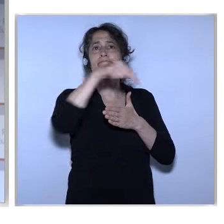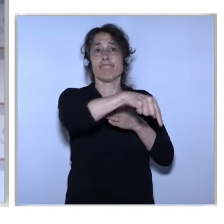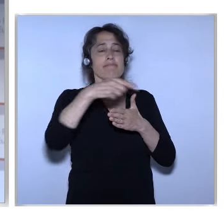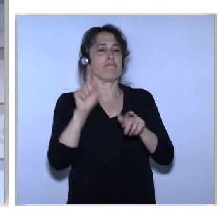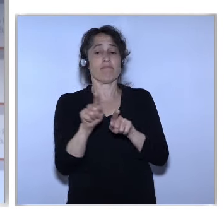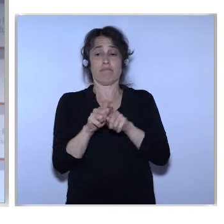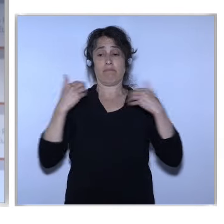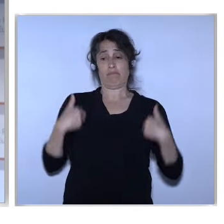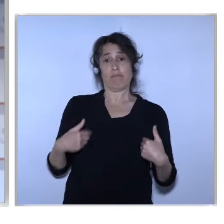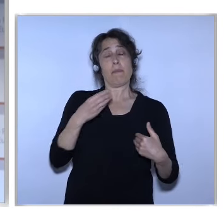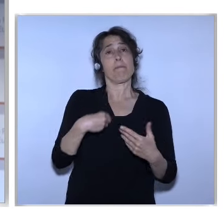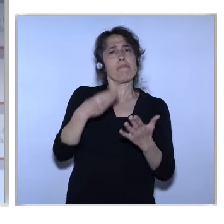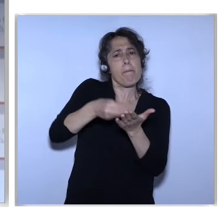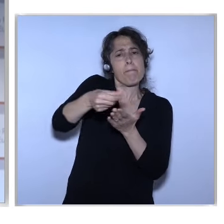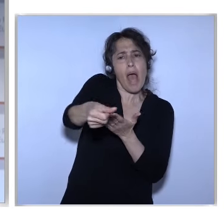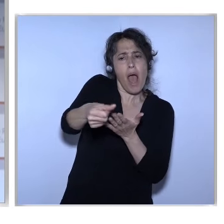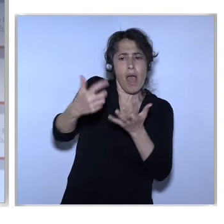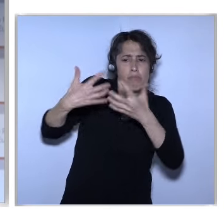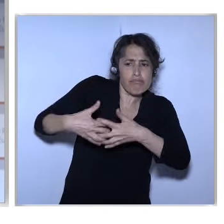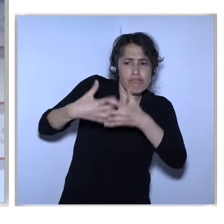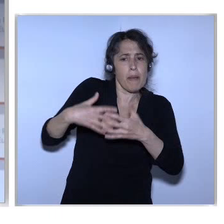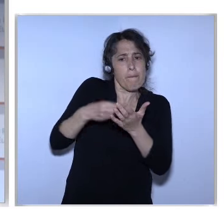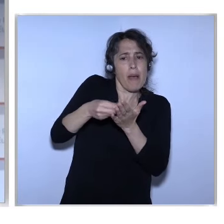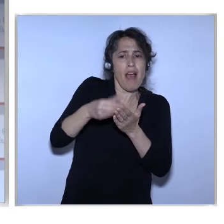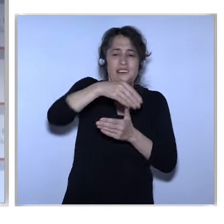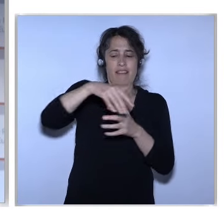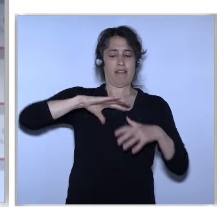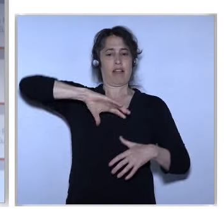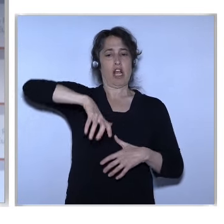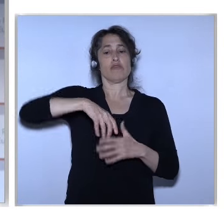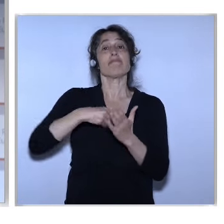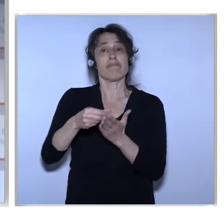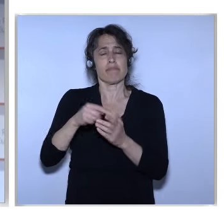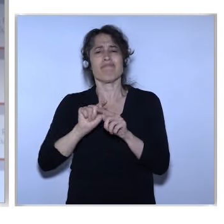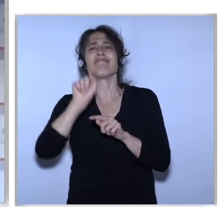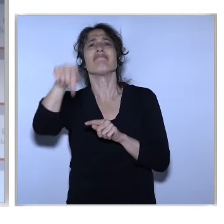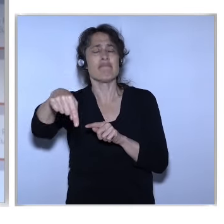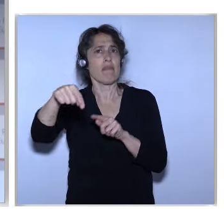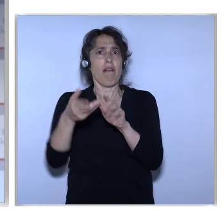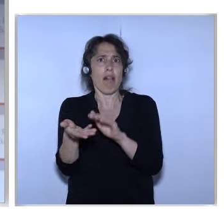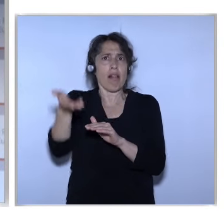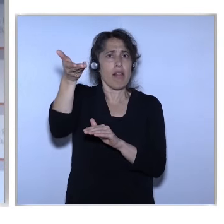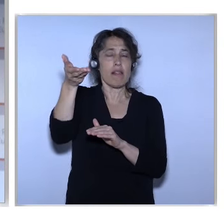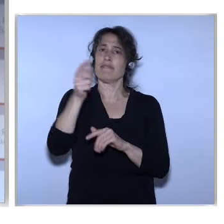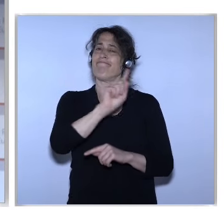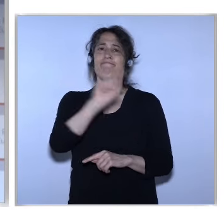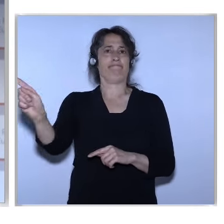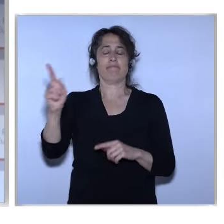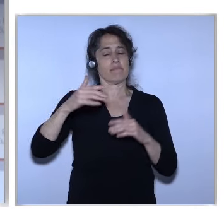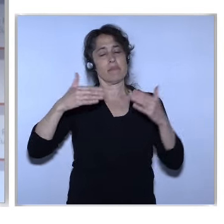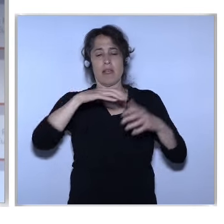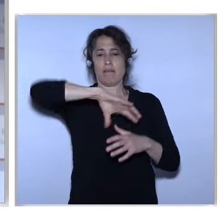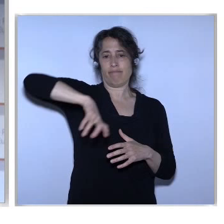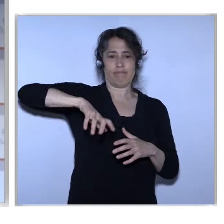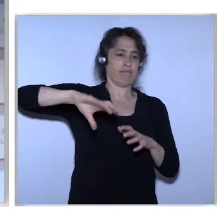market The biggest consumer market in the world Therefore, I would like to express my